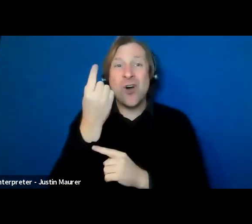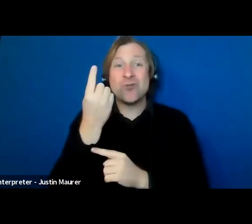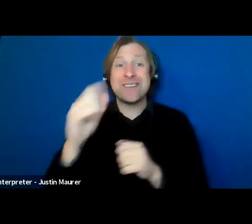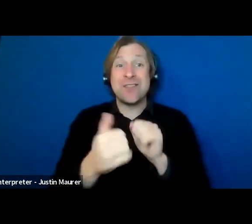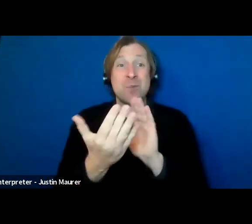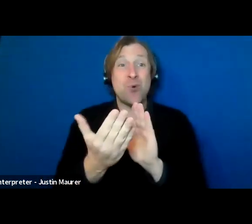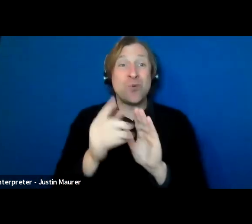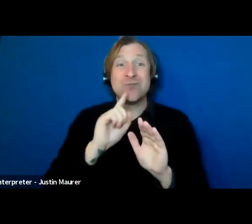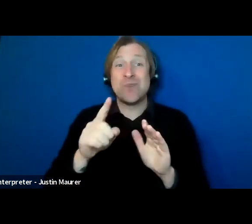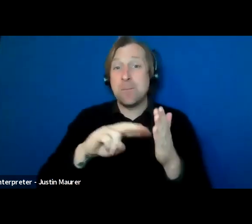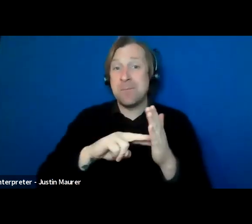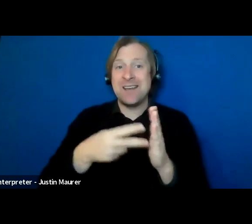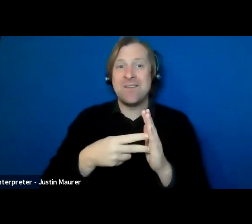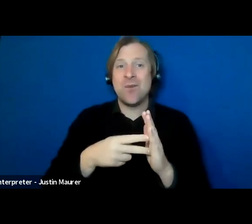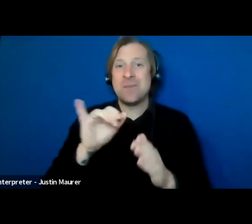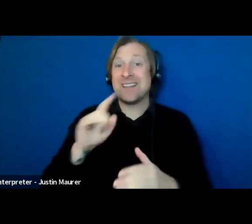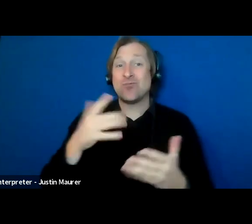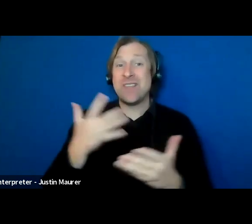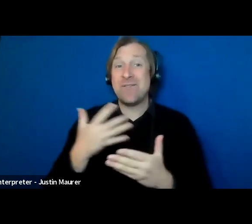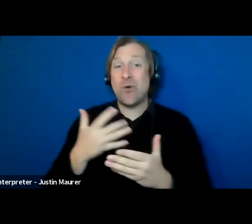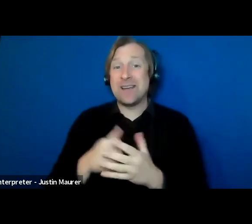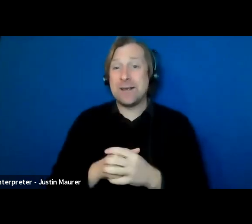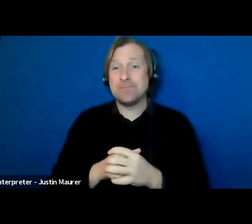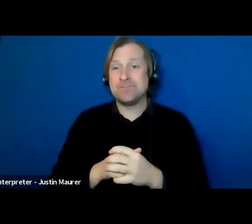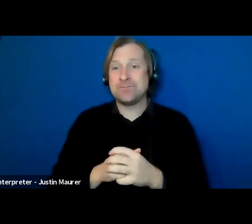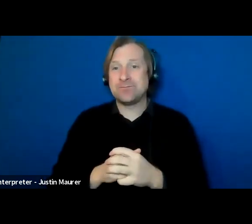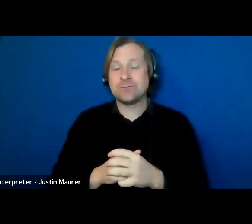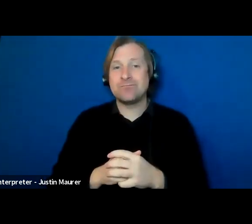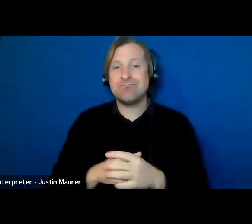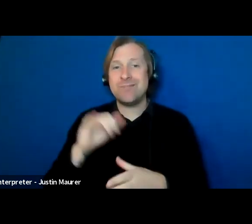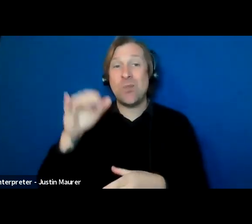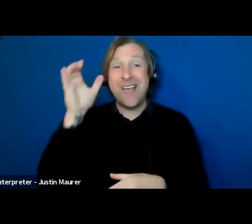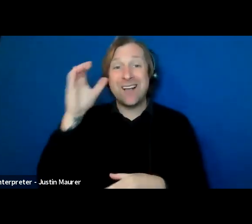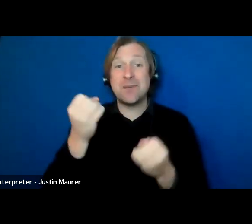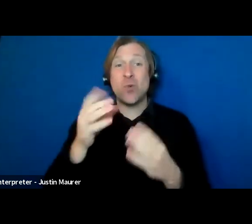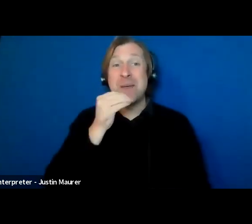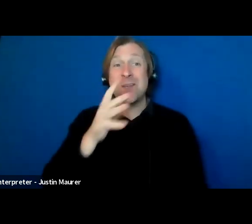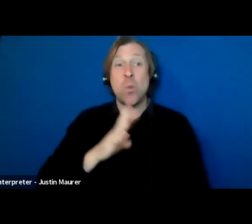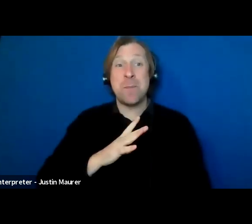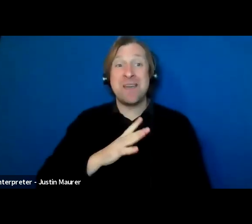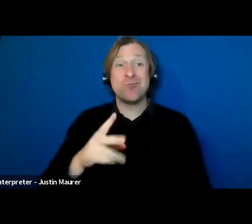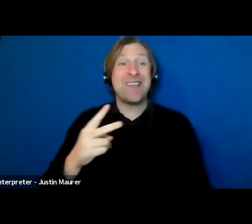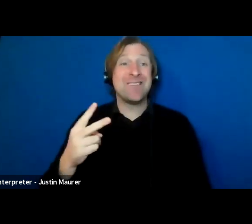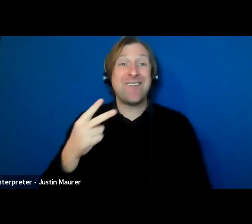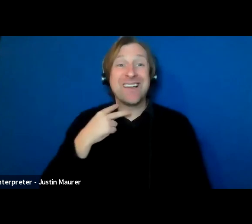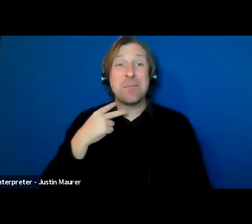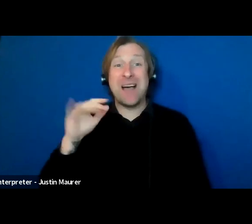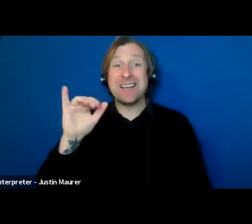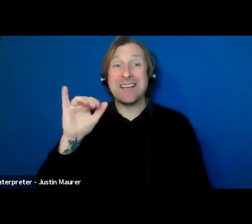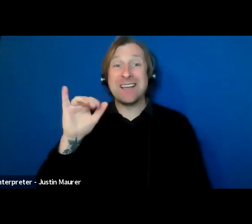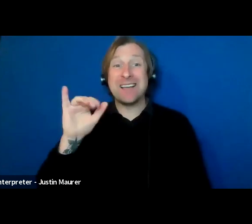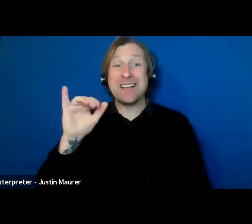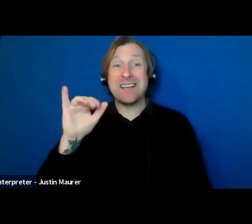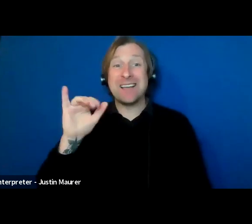approaching it has been very meaningful because it's really frightening actually. Merriam And the idea that so many women are victimized by it is another